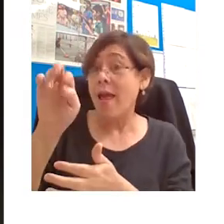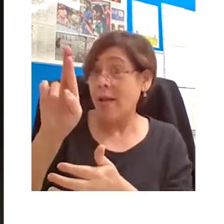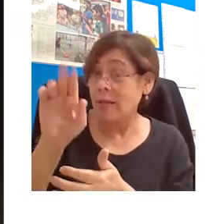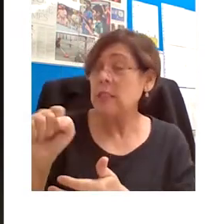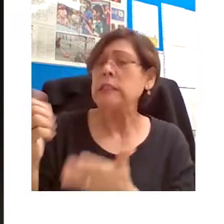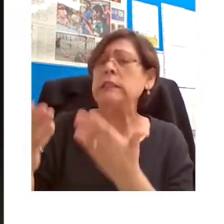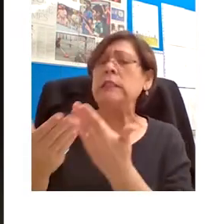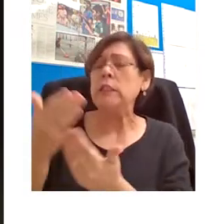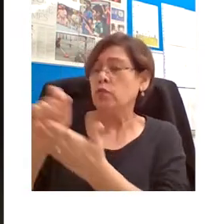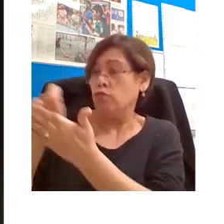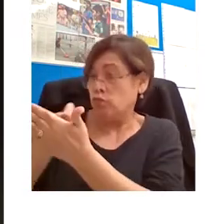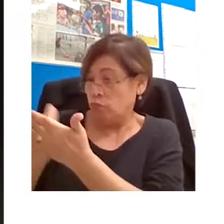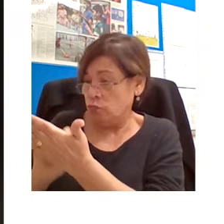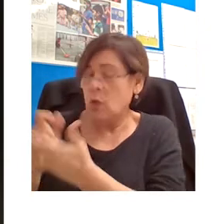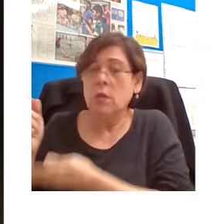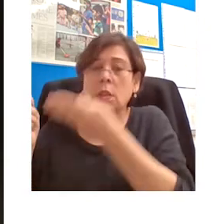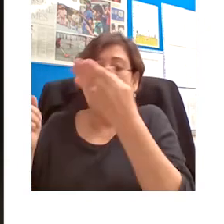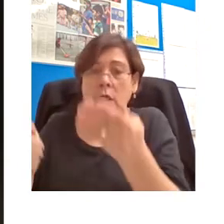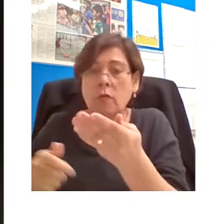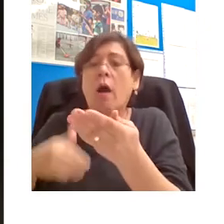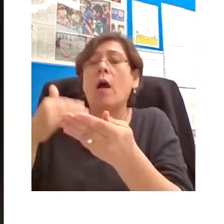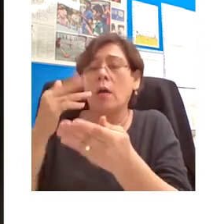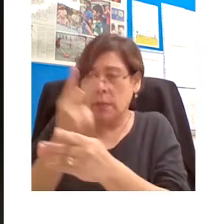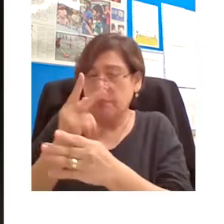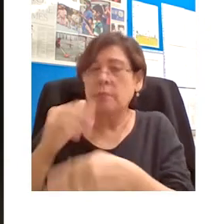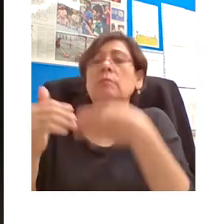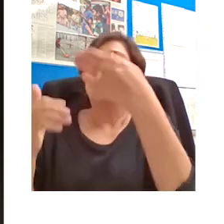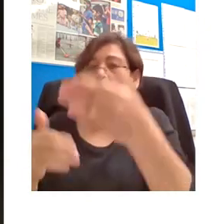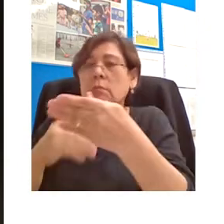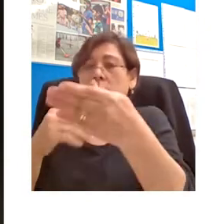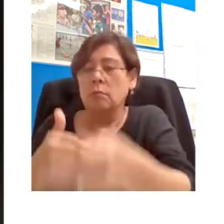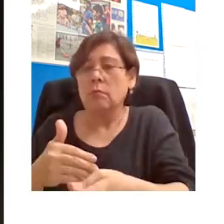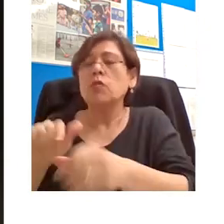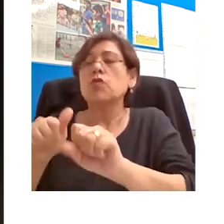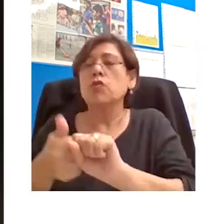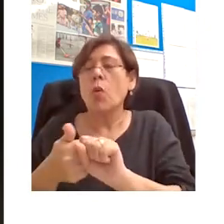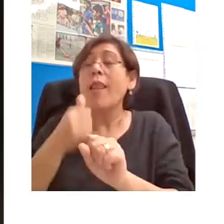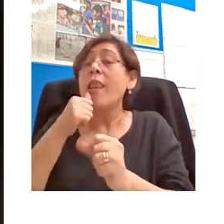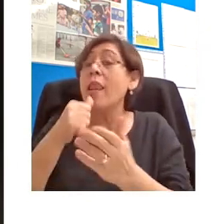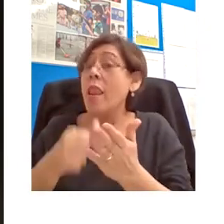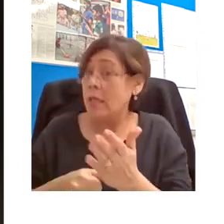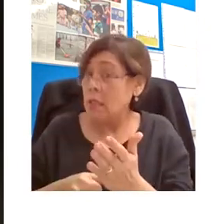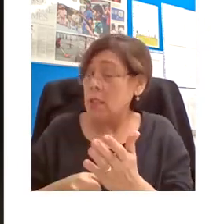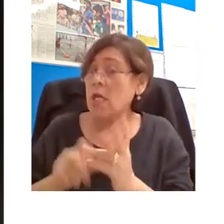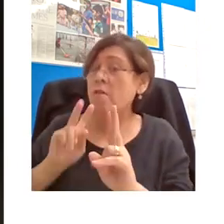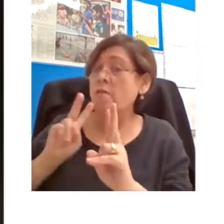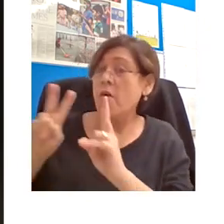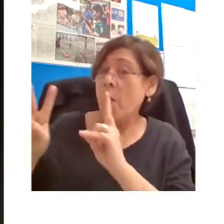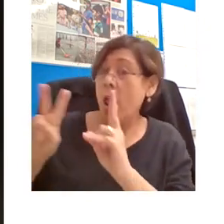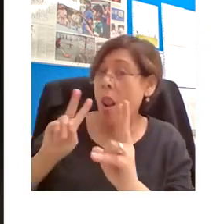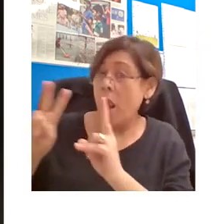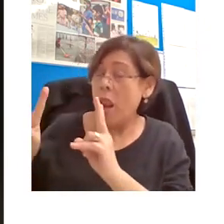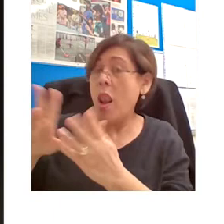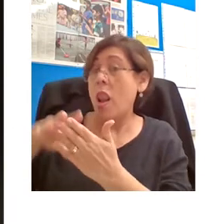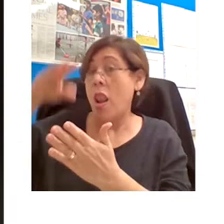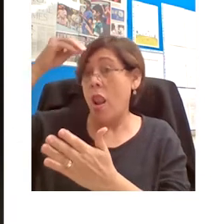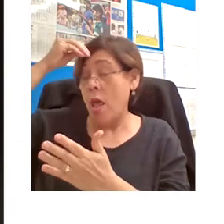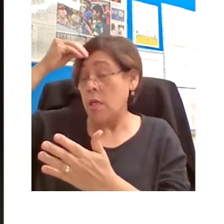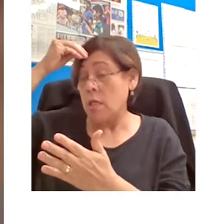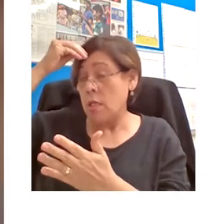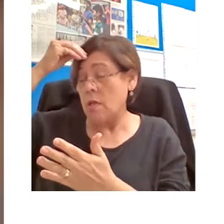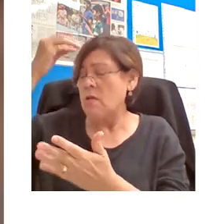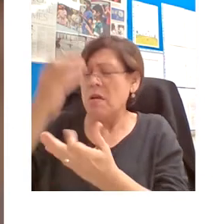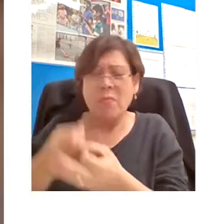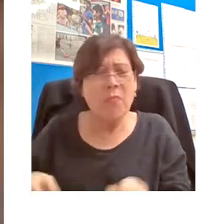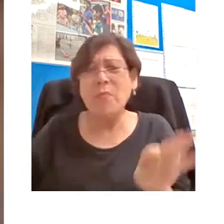infinite variety of other objects of experience. So letters and verbal learning have been absolutely central to